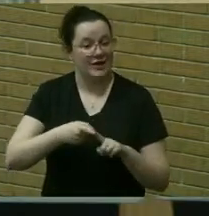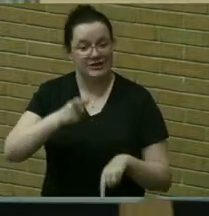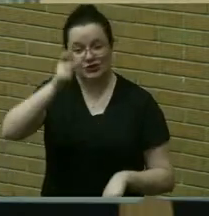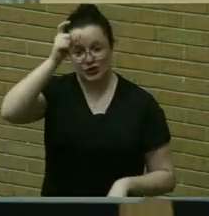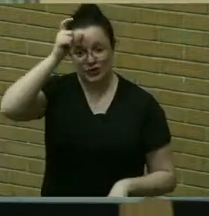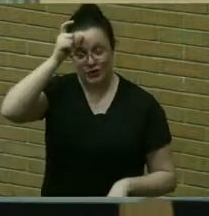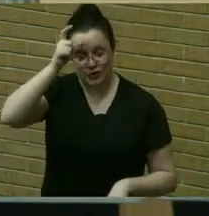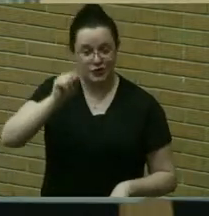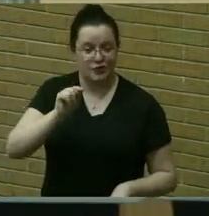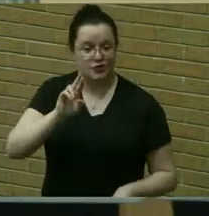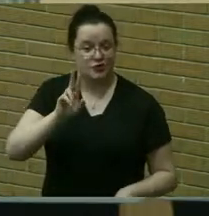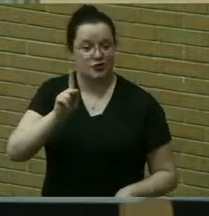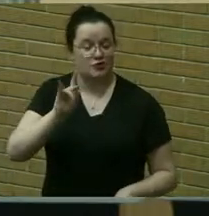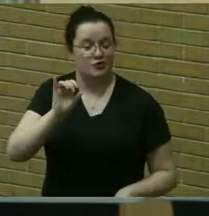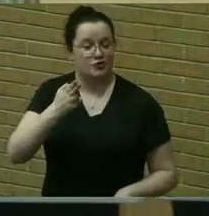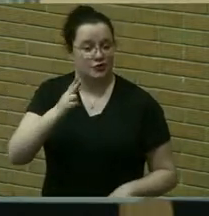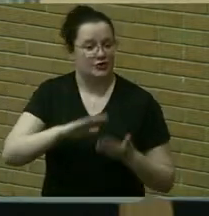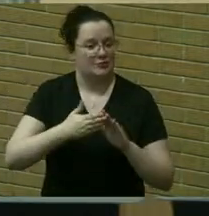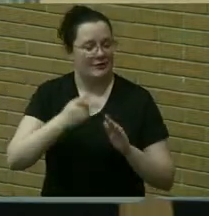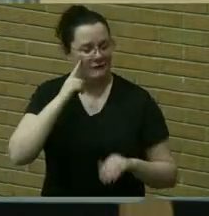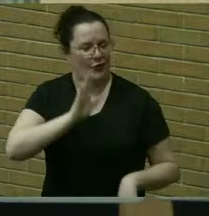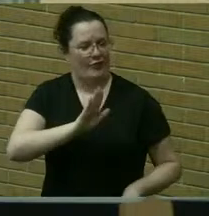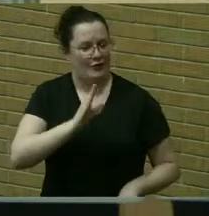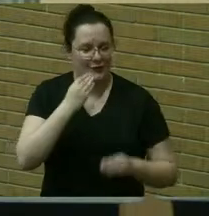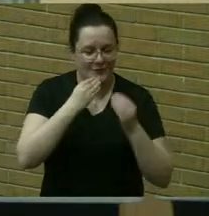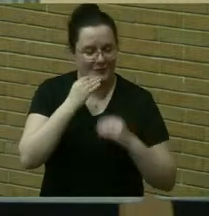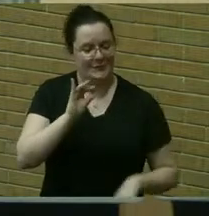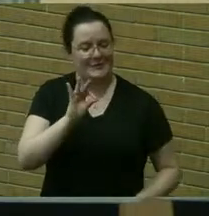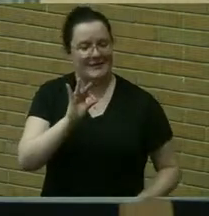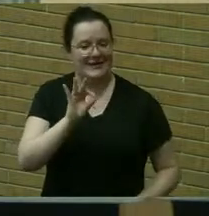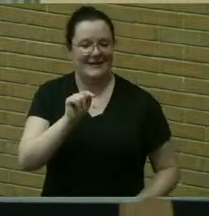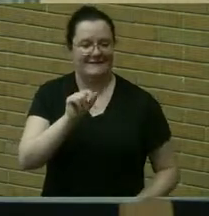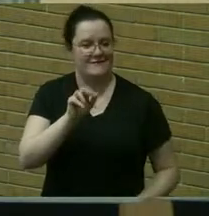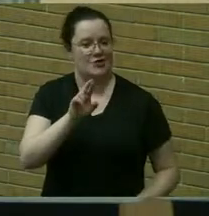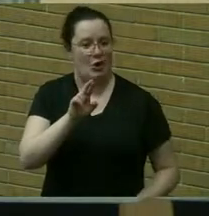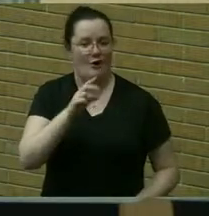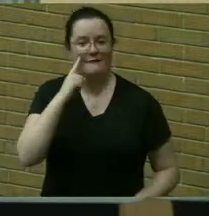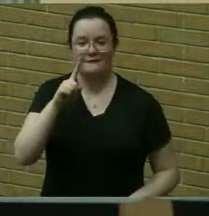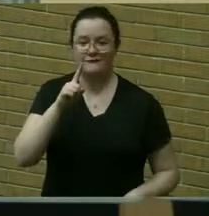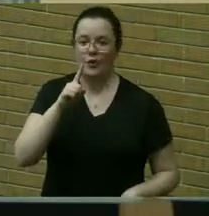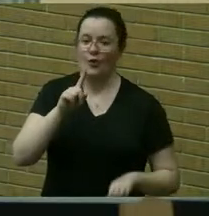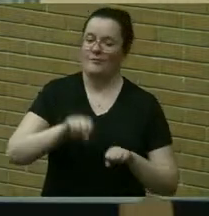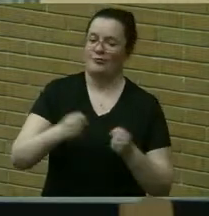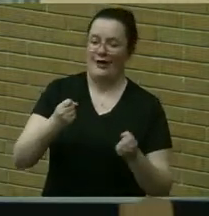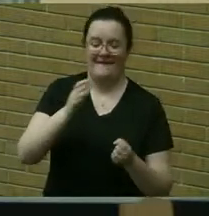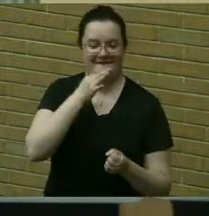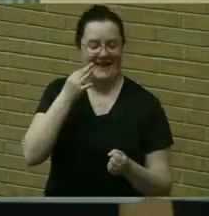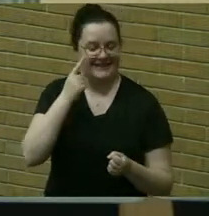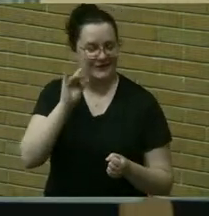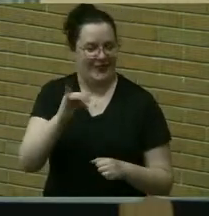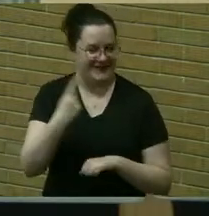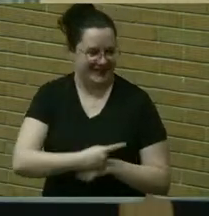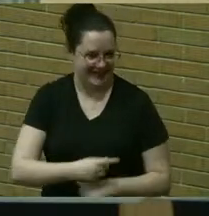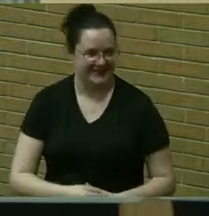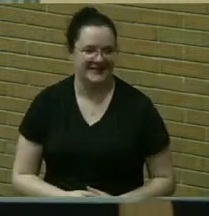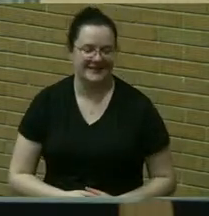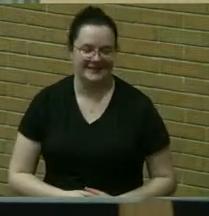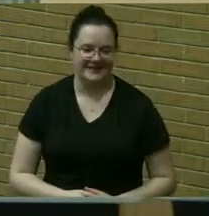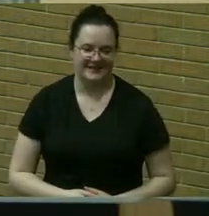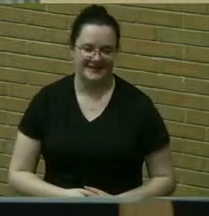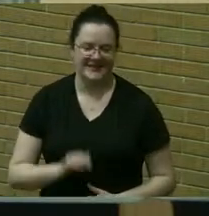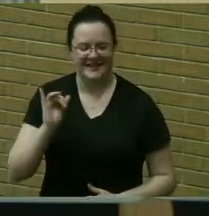night for an iftar dinner to break the fast for that day that is always um